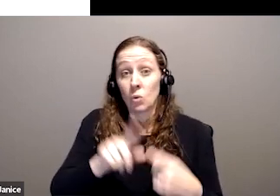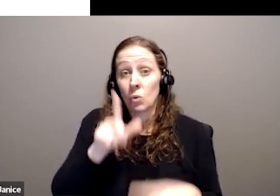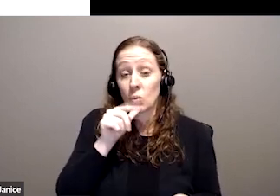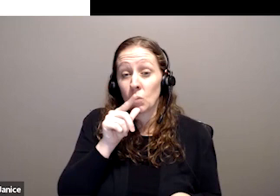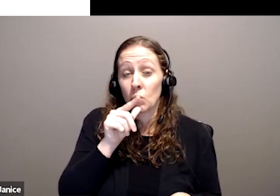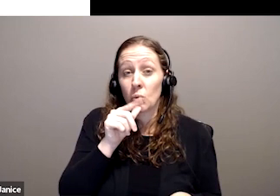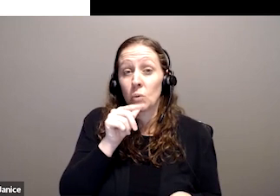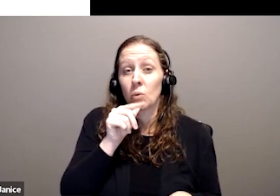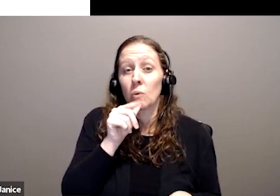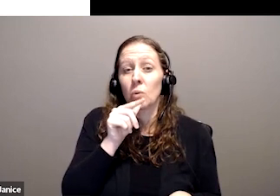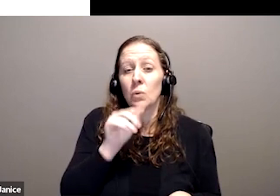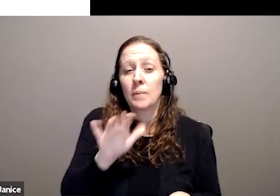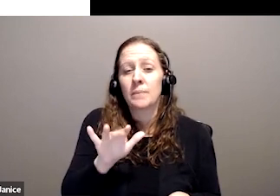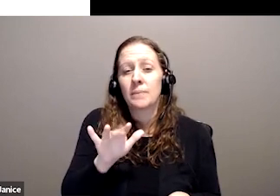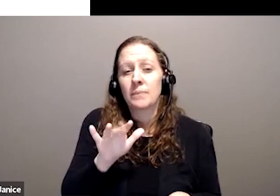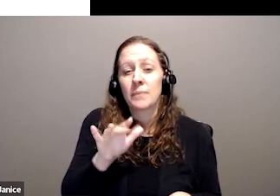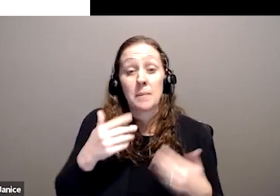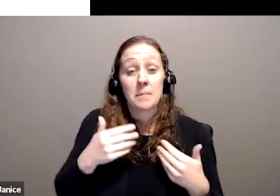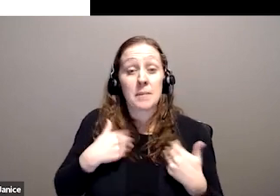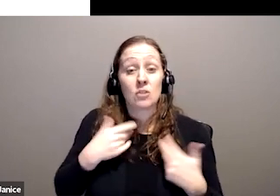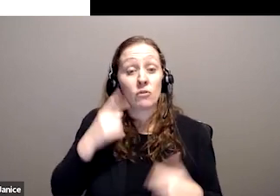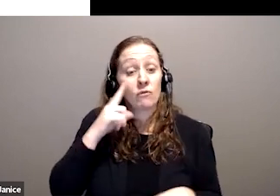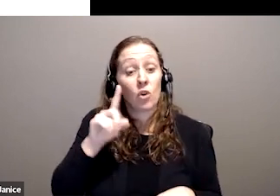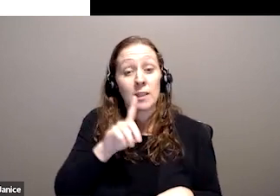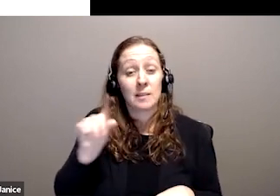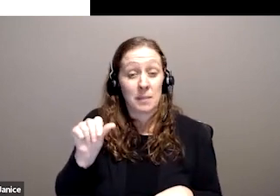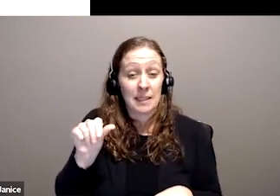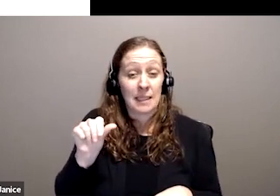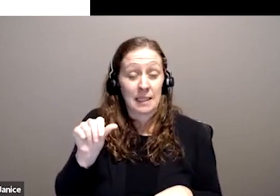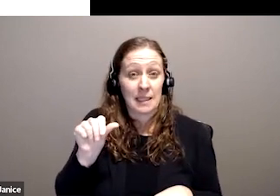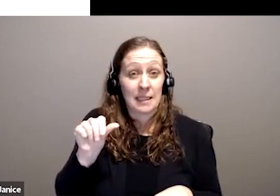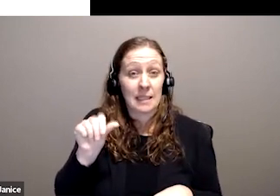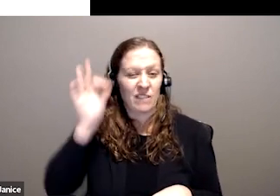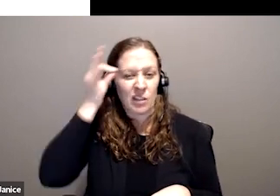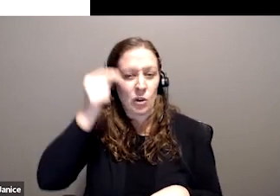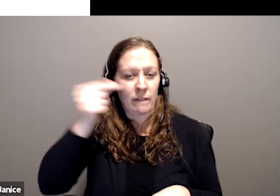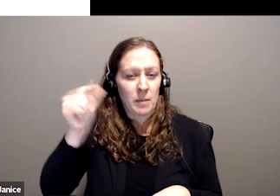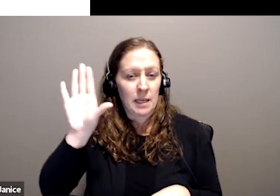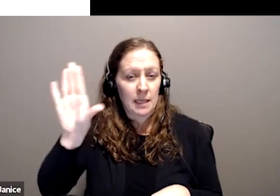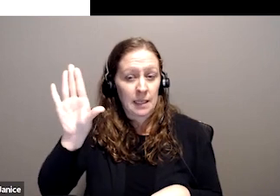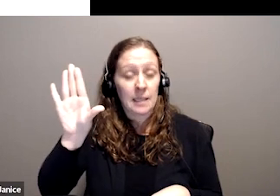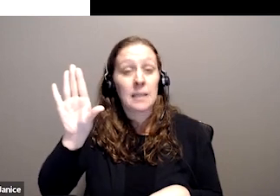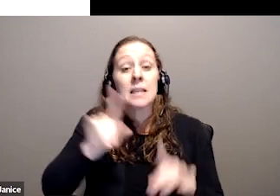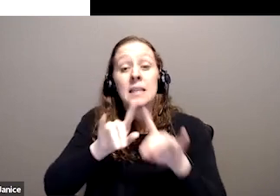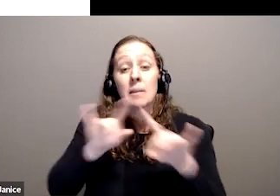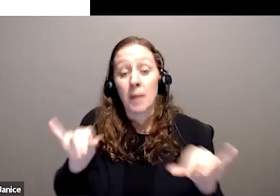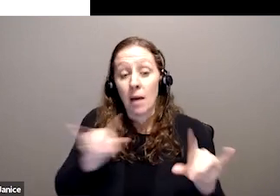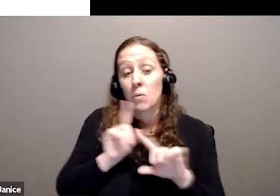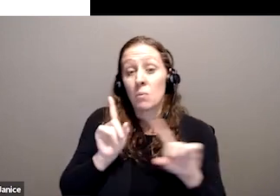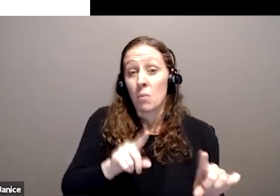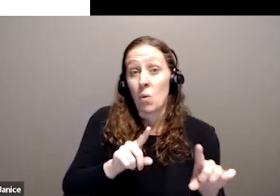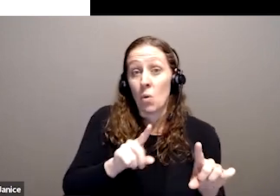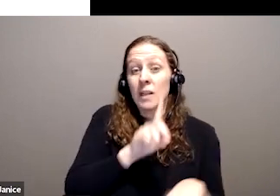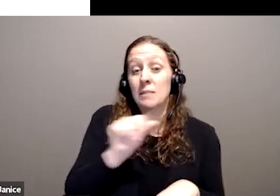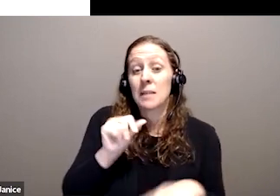Minister for Disability in our federal government, but we also report to disability